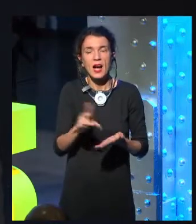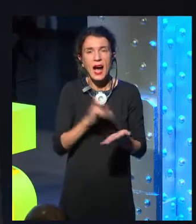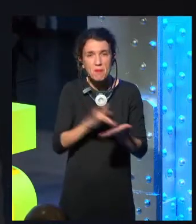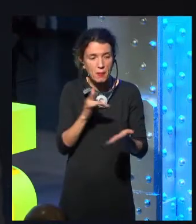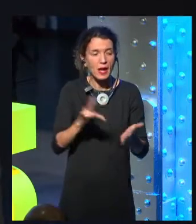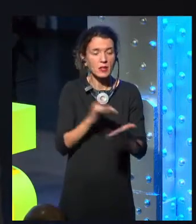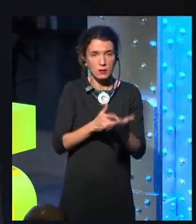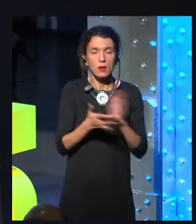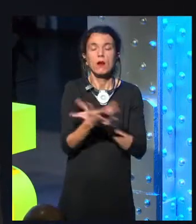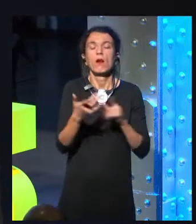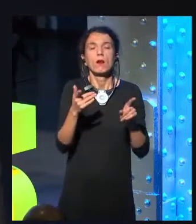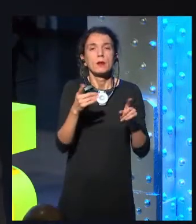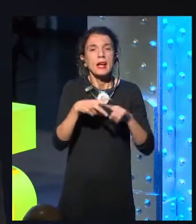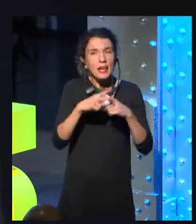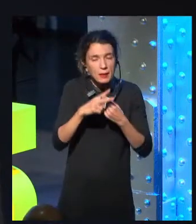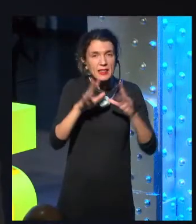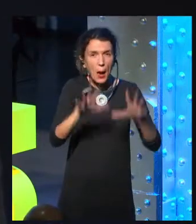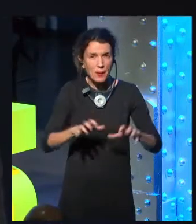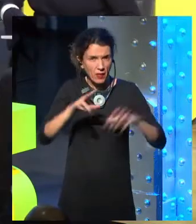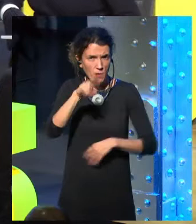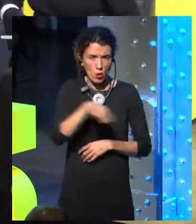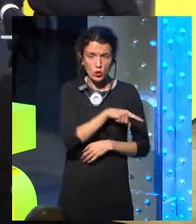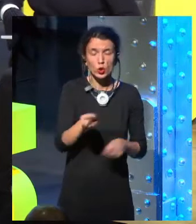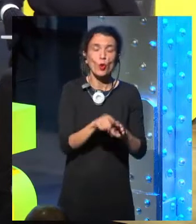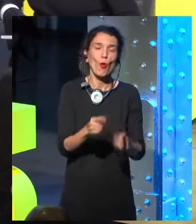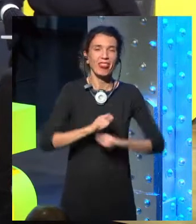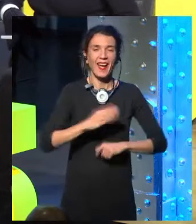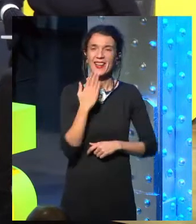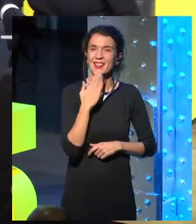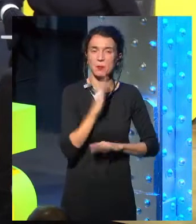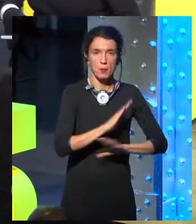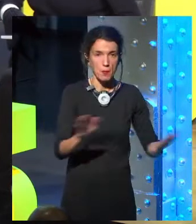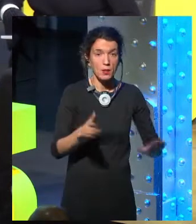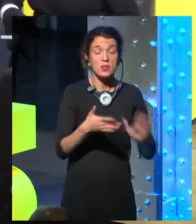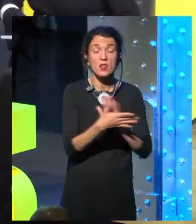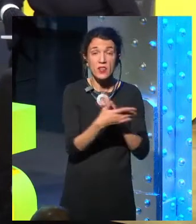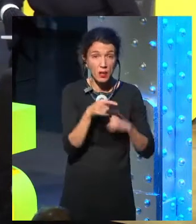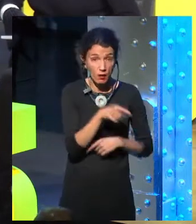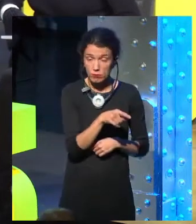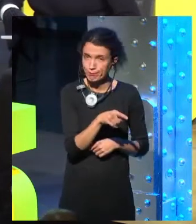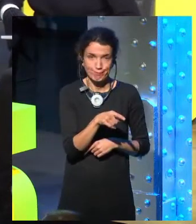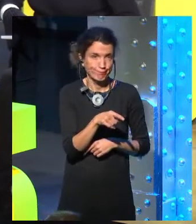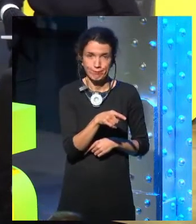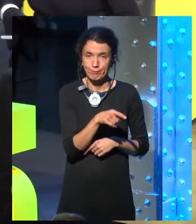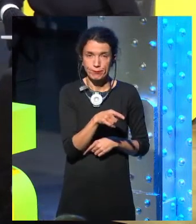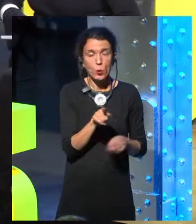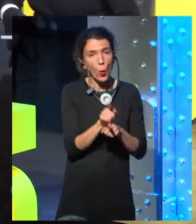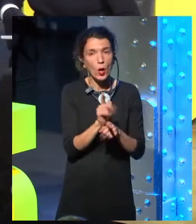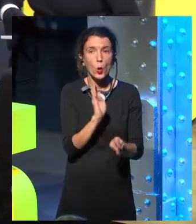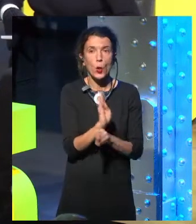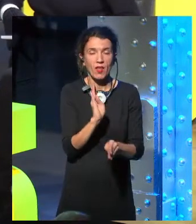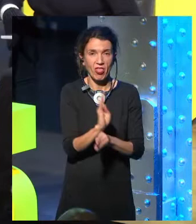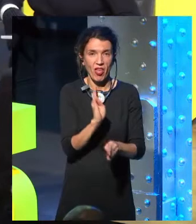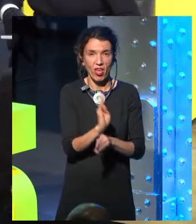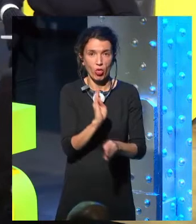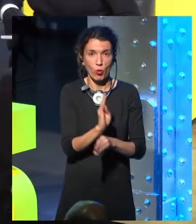would just be really, really careful, give somebody drawing lessons, give them ceramics lessons, and let them be a kid, and